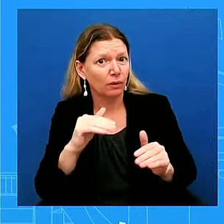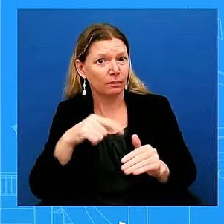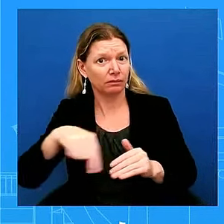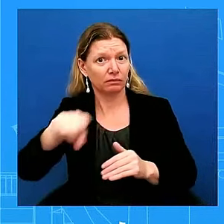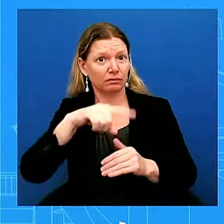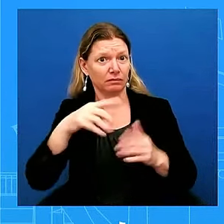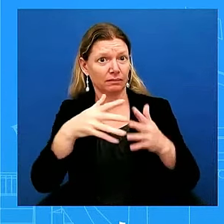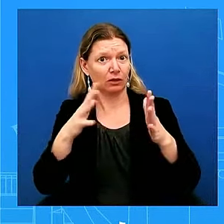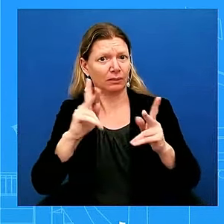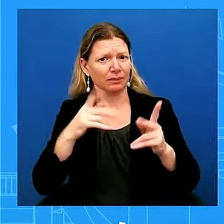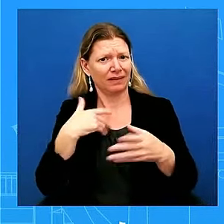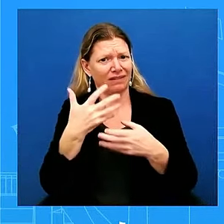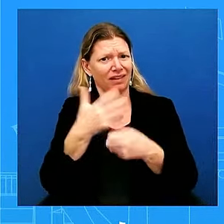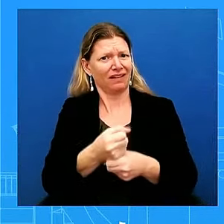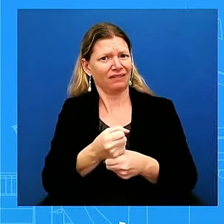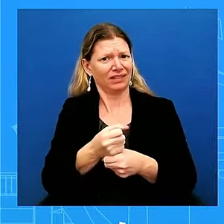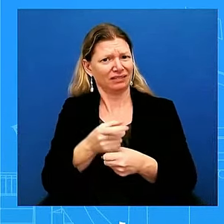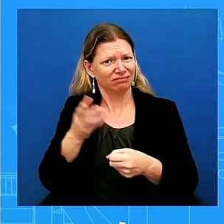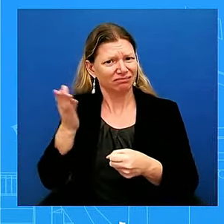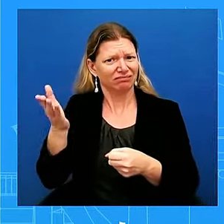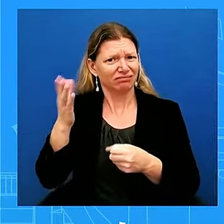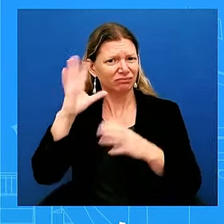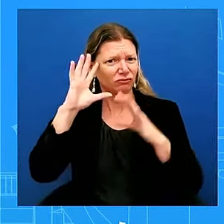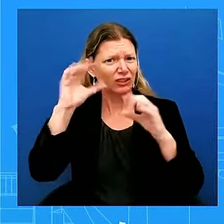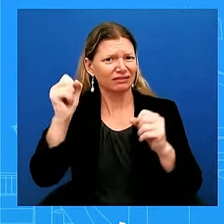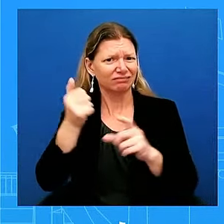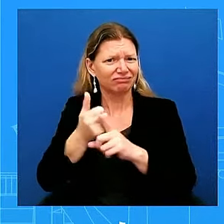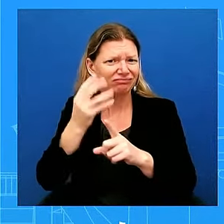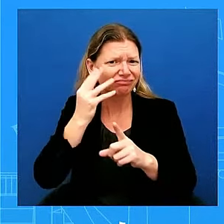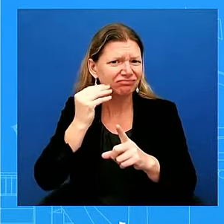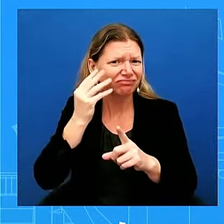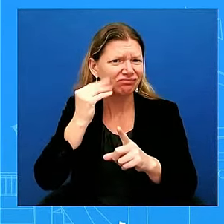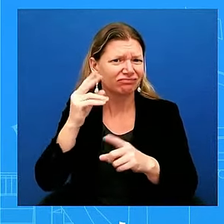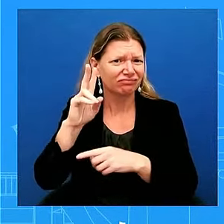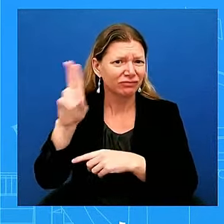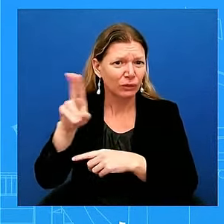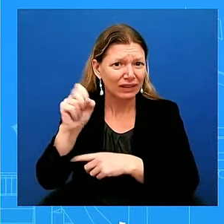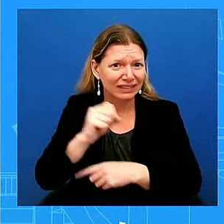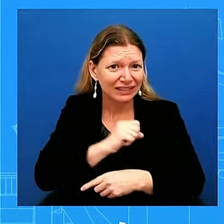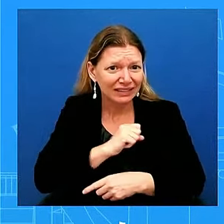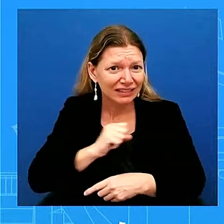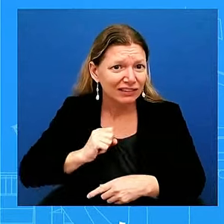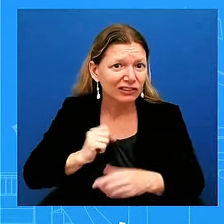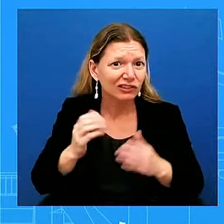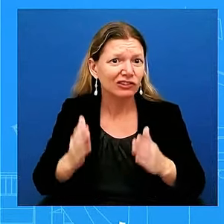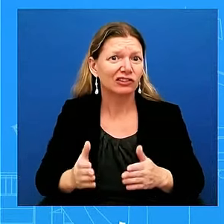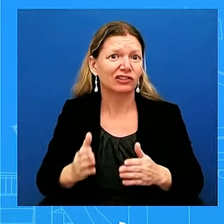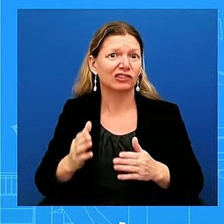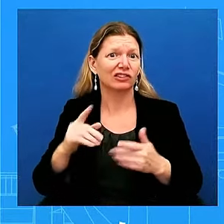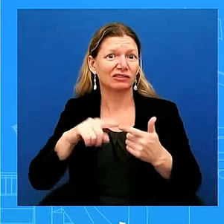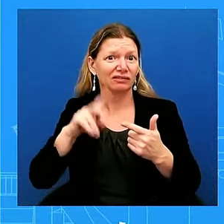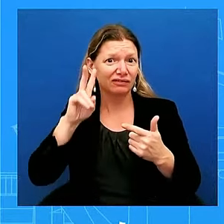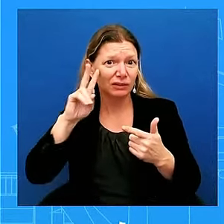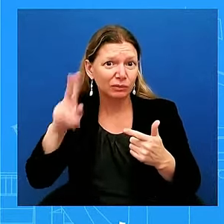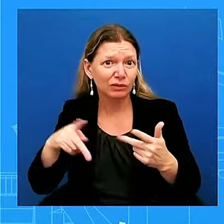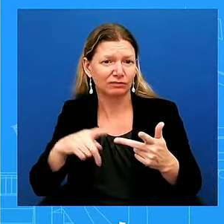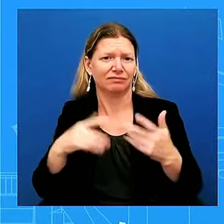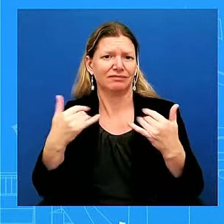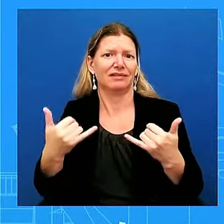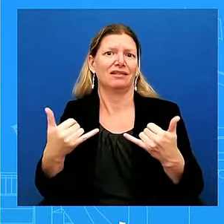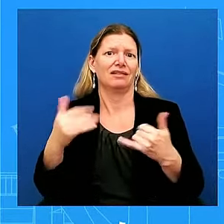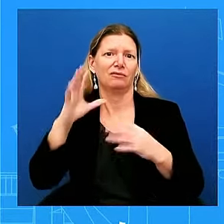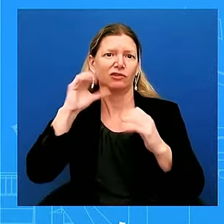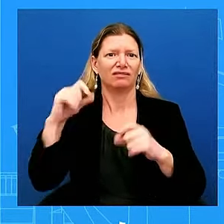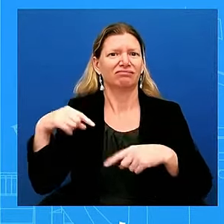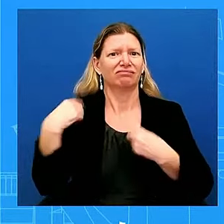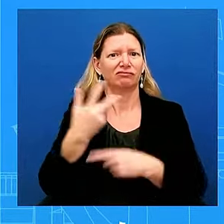Vice President, and now President for three and a half years, to get the job done, to make sure that he has the American people front and center on everything that he does. It doesn't